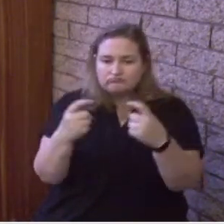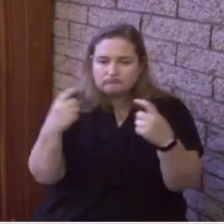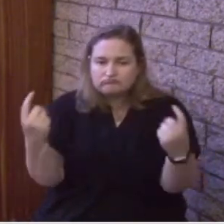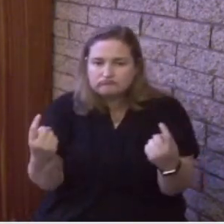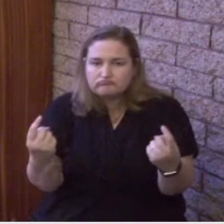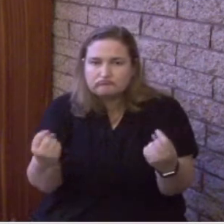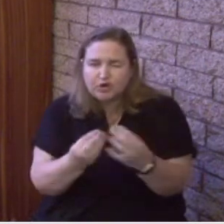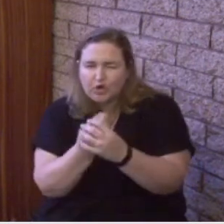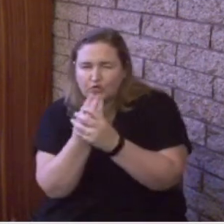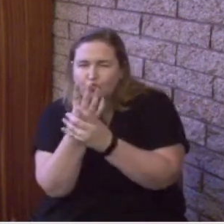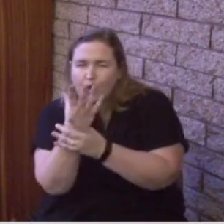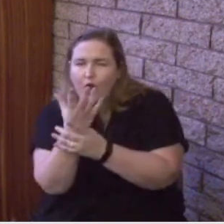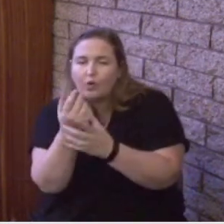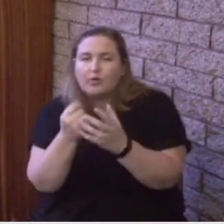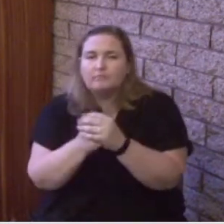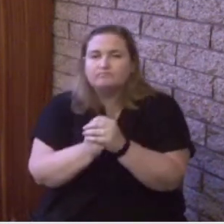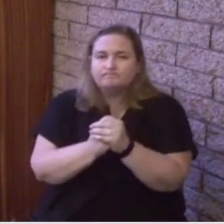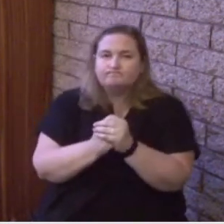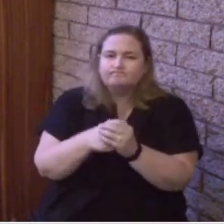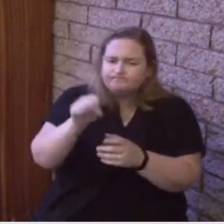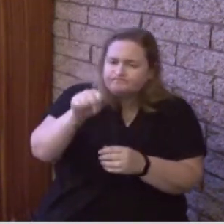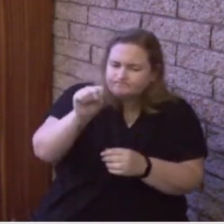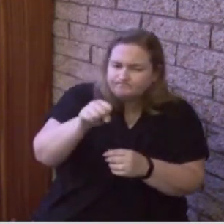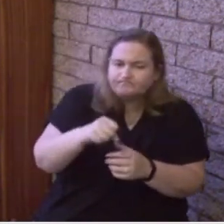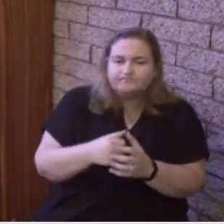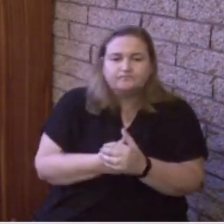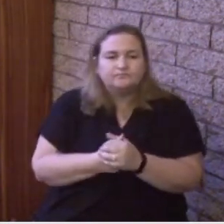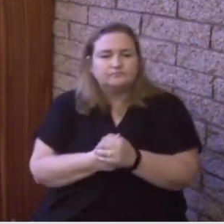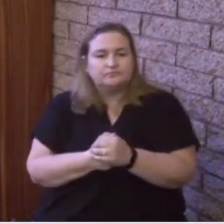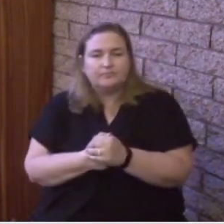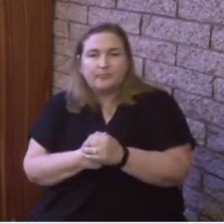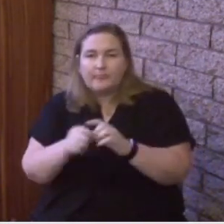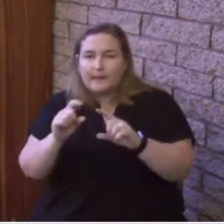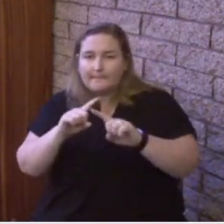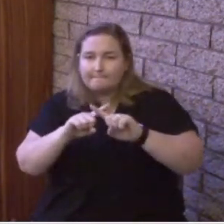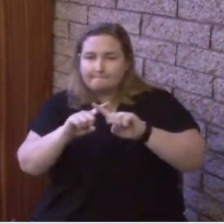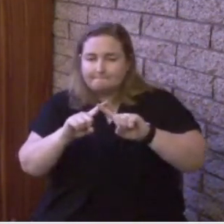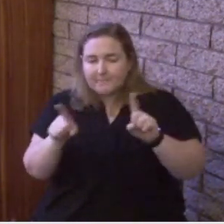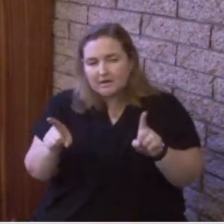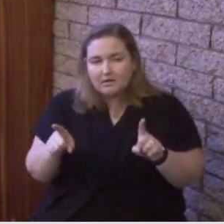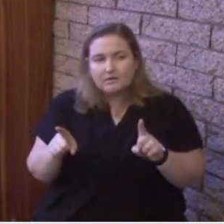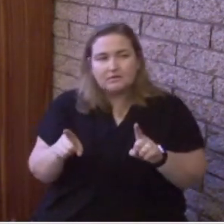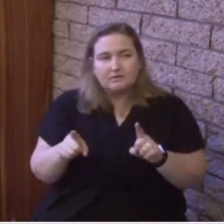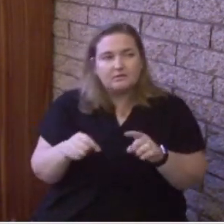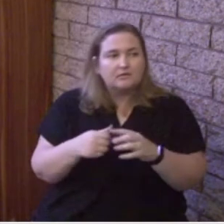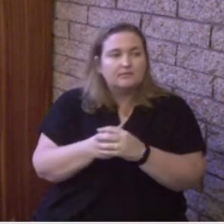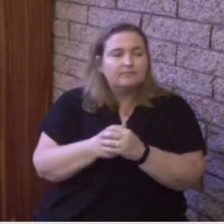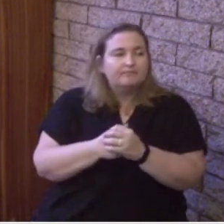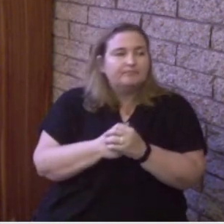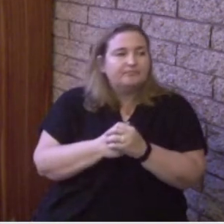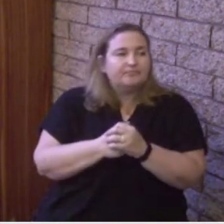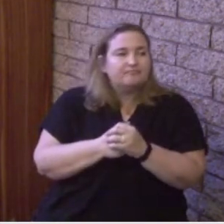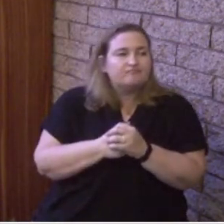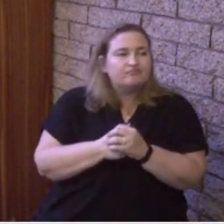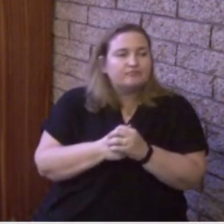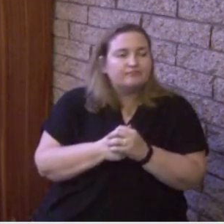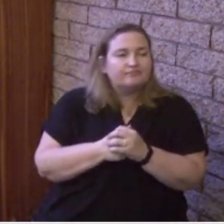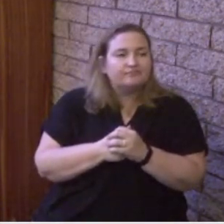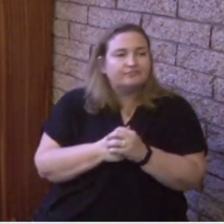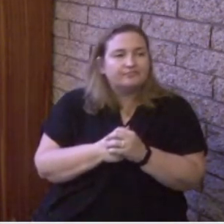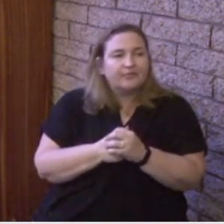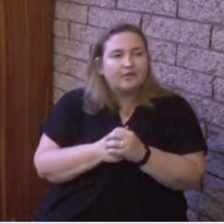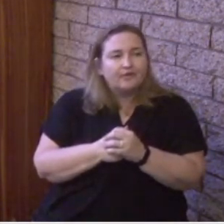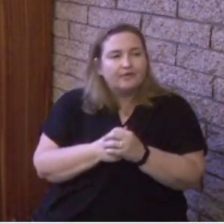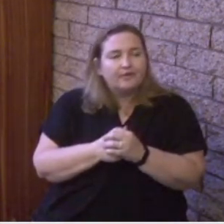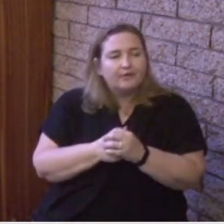Absolutely, we should be aware of these things which take us away from the life that Jesus paid for us. However,